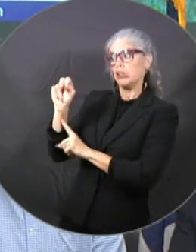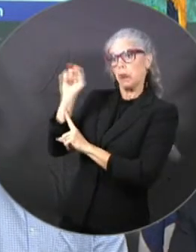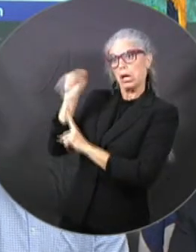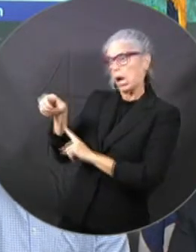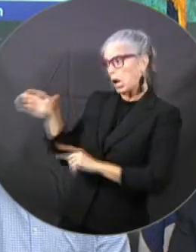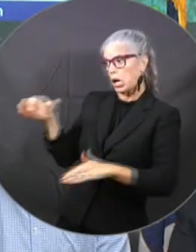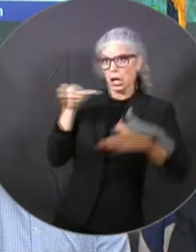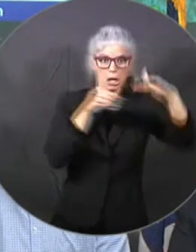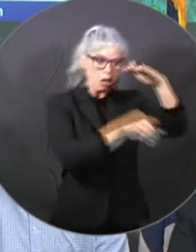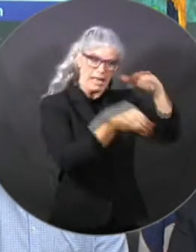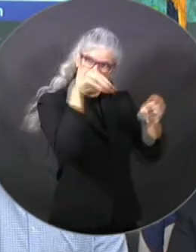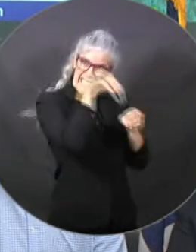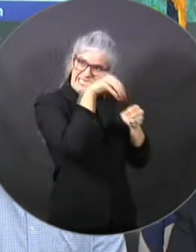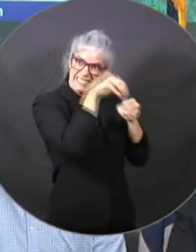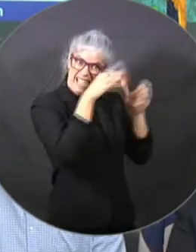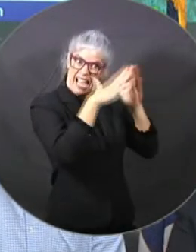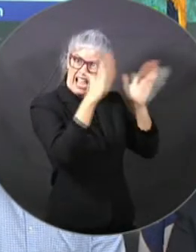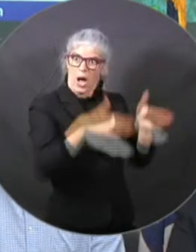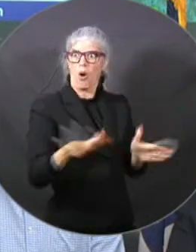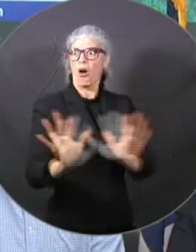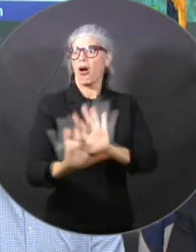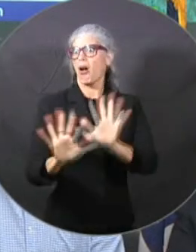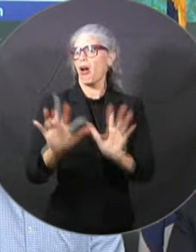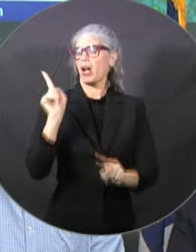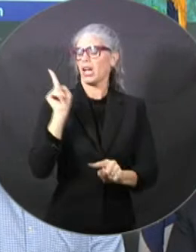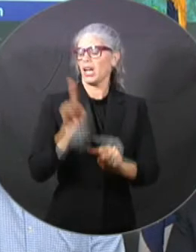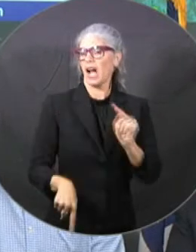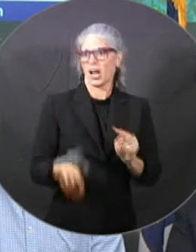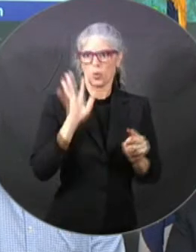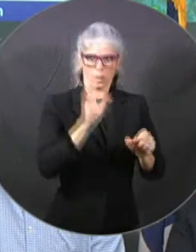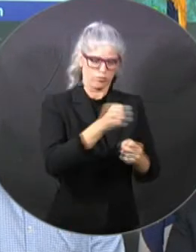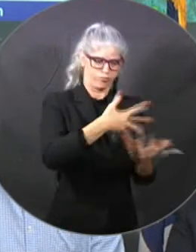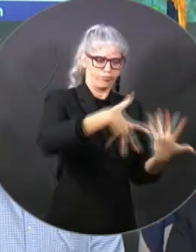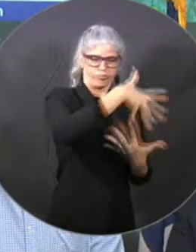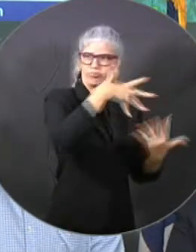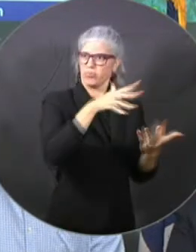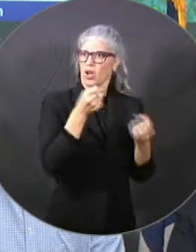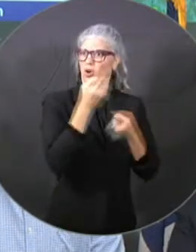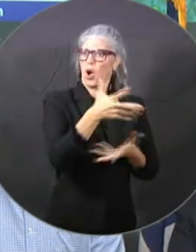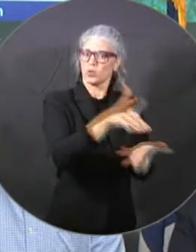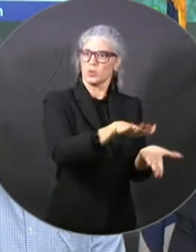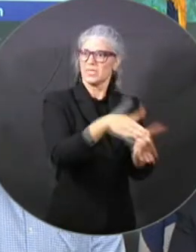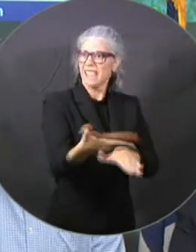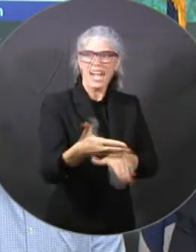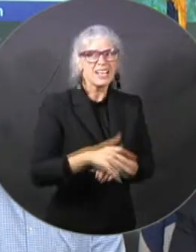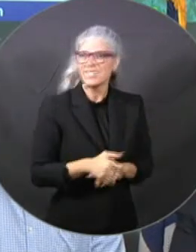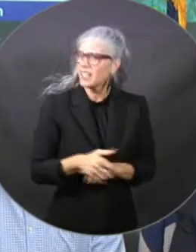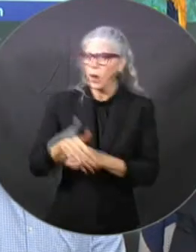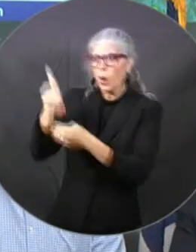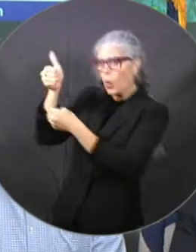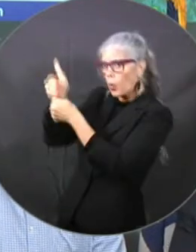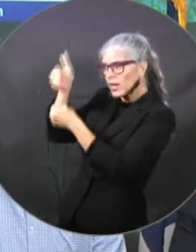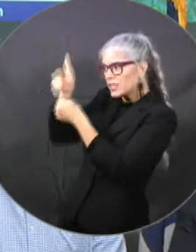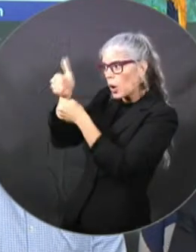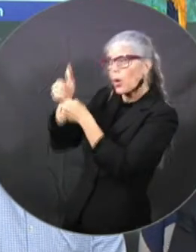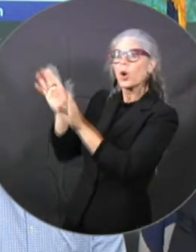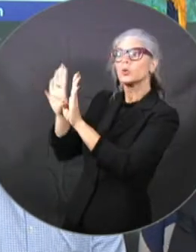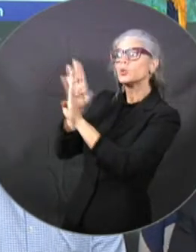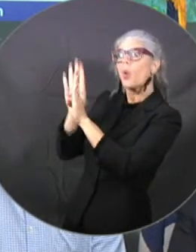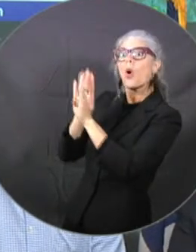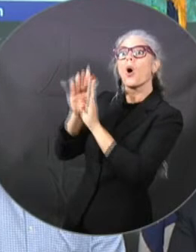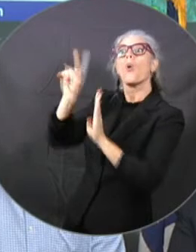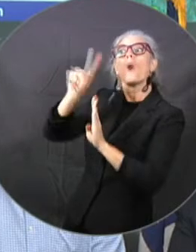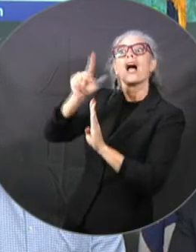only and it needs to be at least 20 feet away from the windows and from the doors and the exhaust needs to be pointed